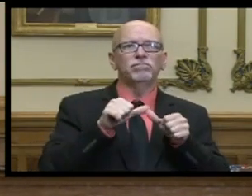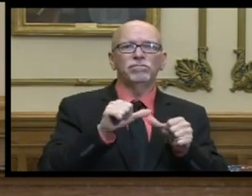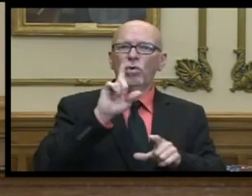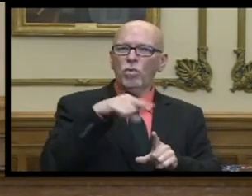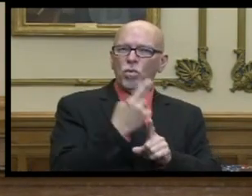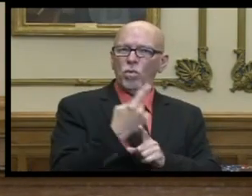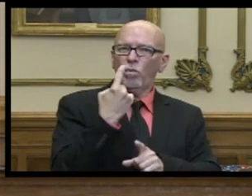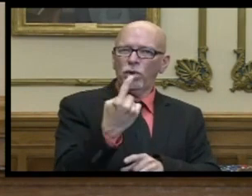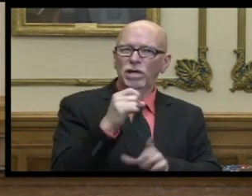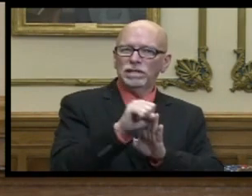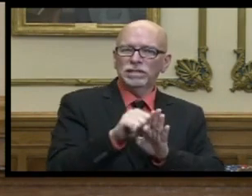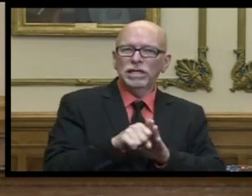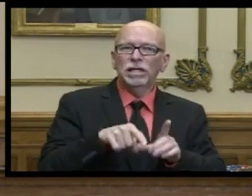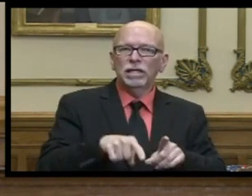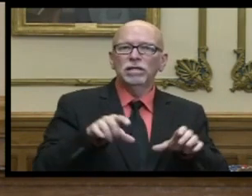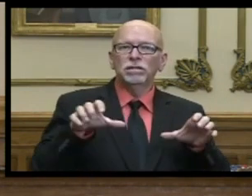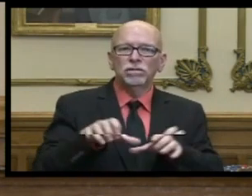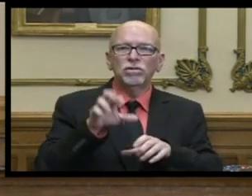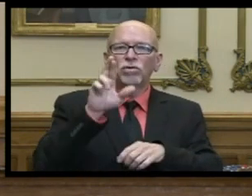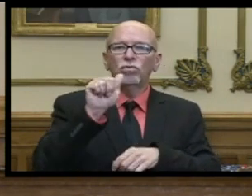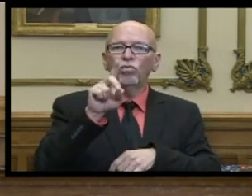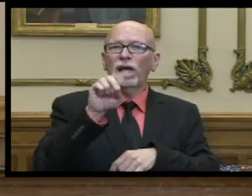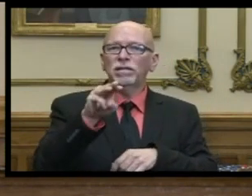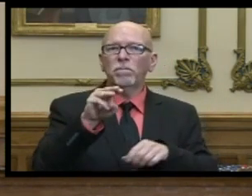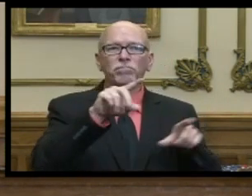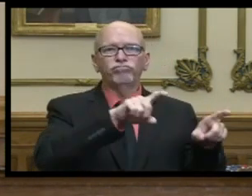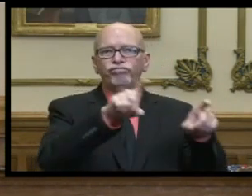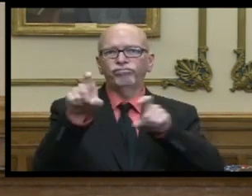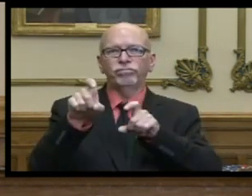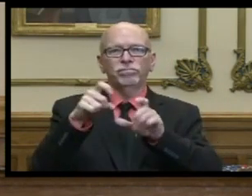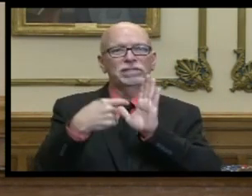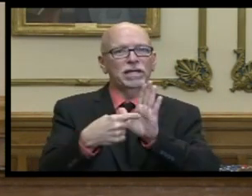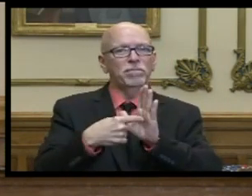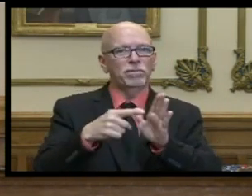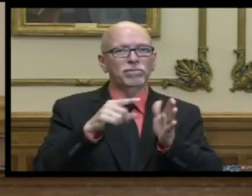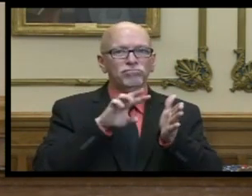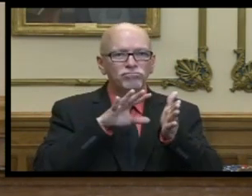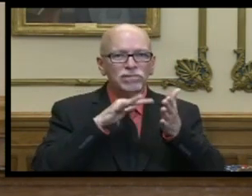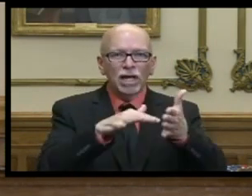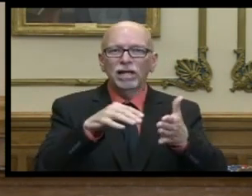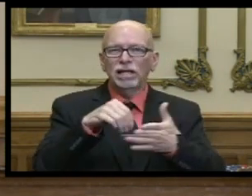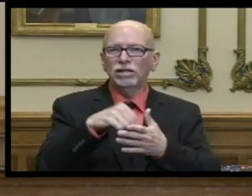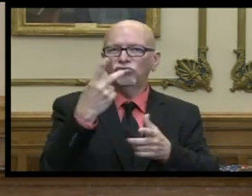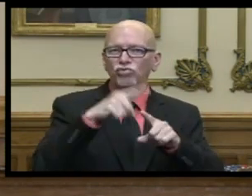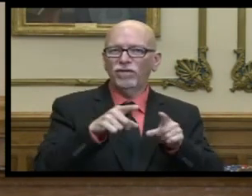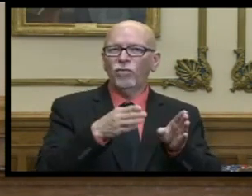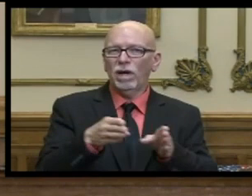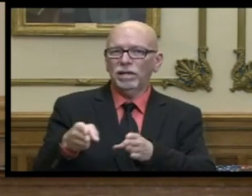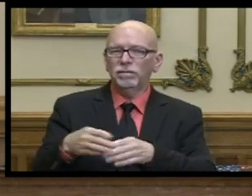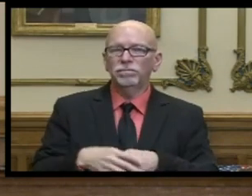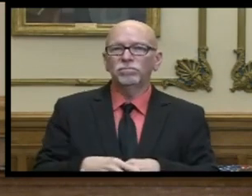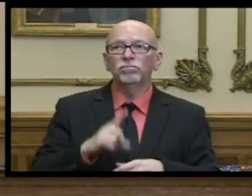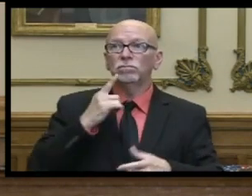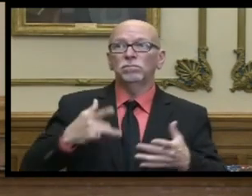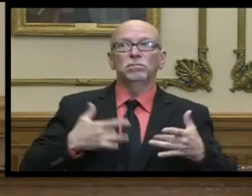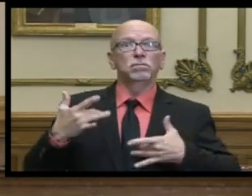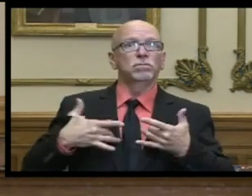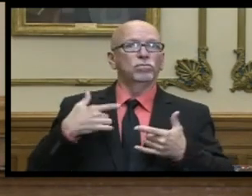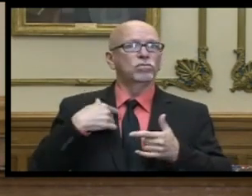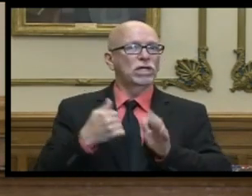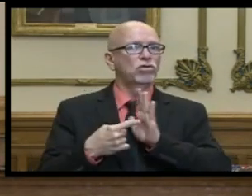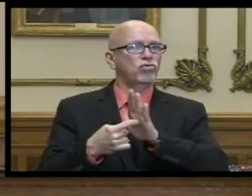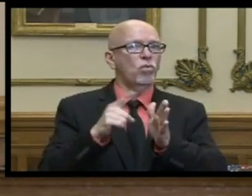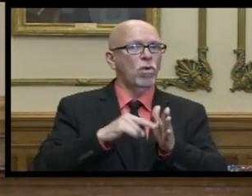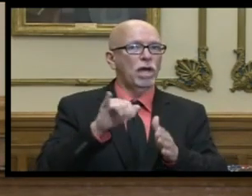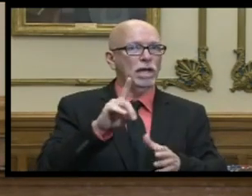only state that has conducted random sample testing now in two waves it's exciting to showcase what indiana